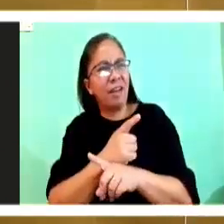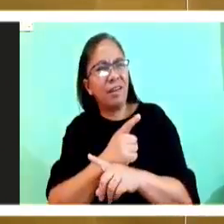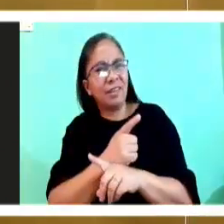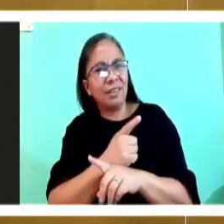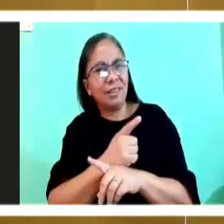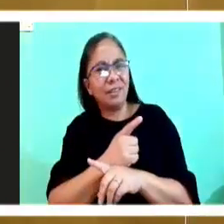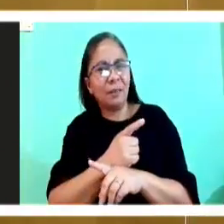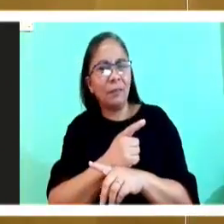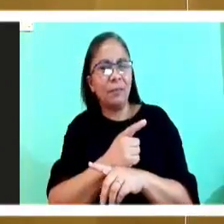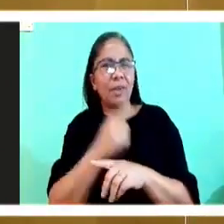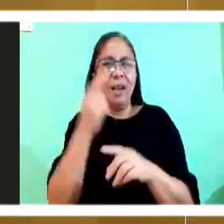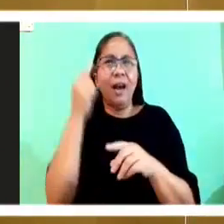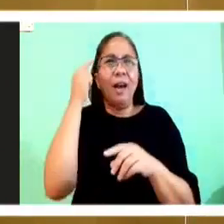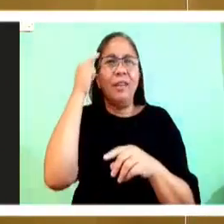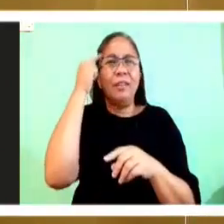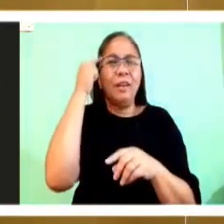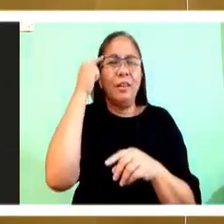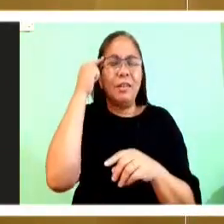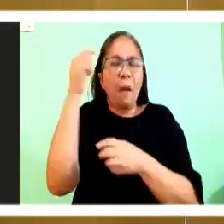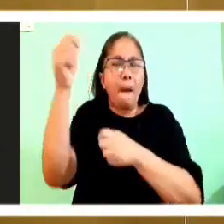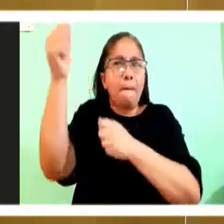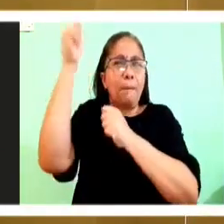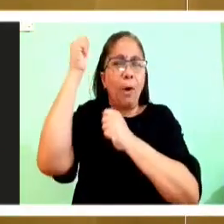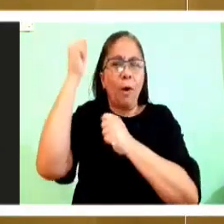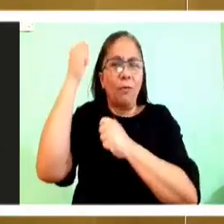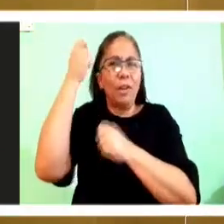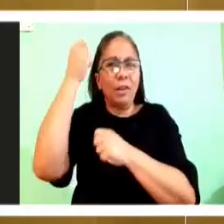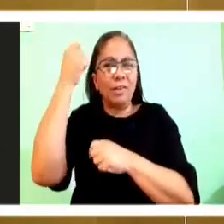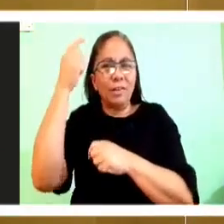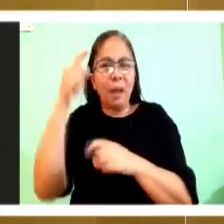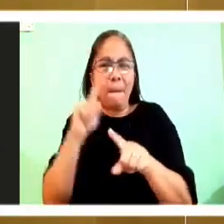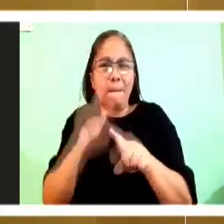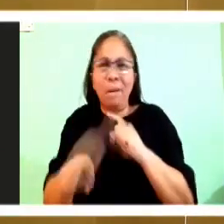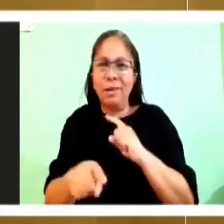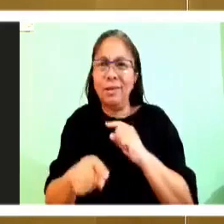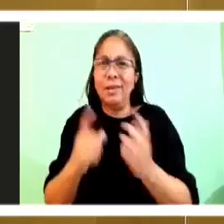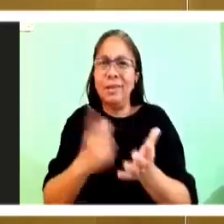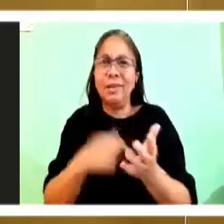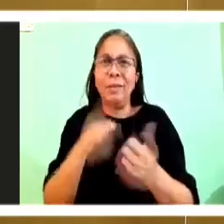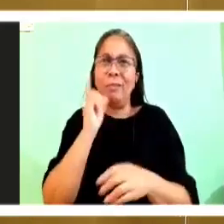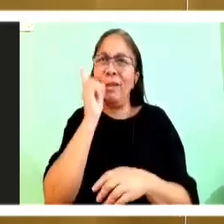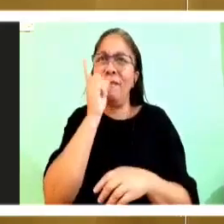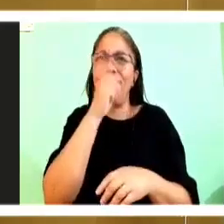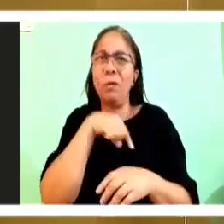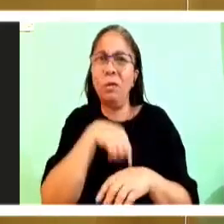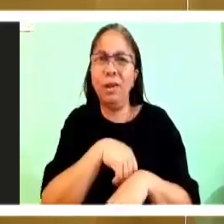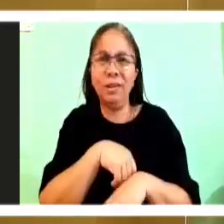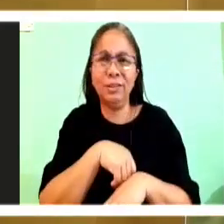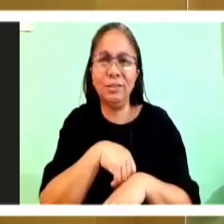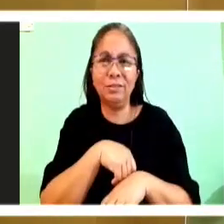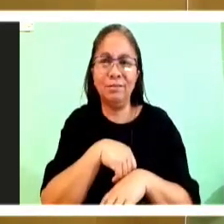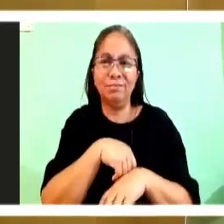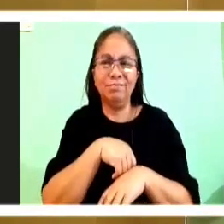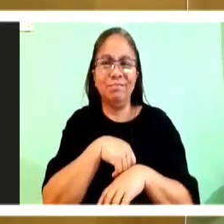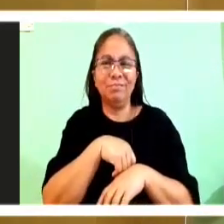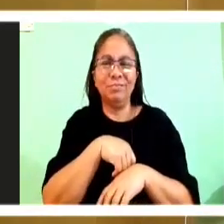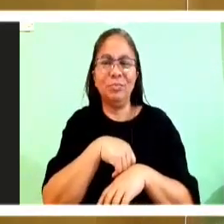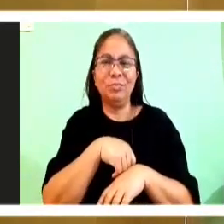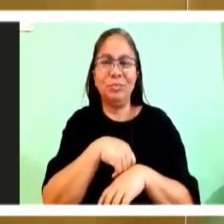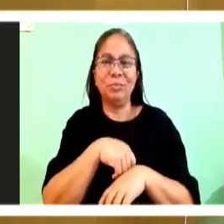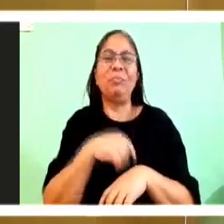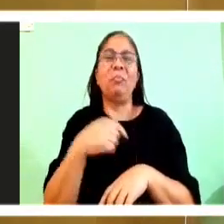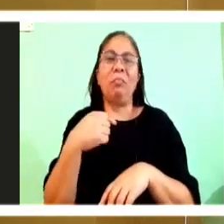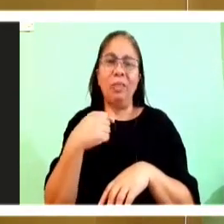powerful and yet his foolishness is so great. I take great consolation from this saint.